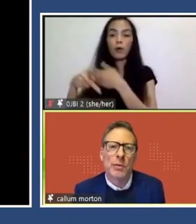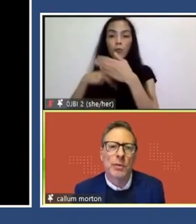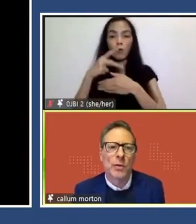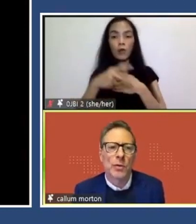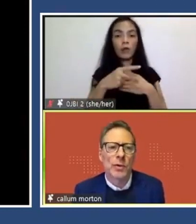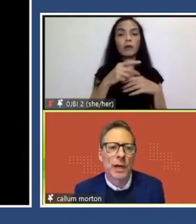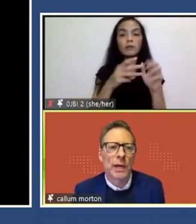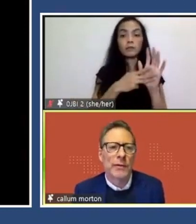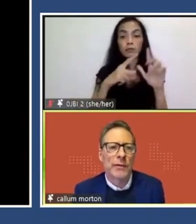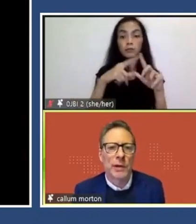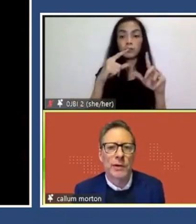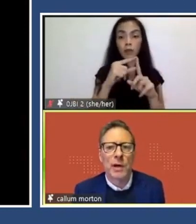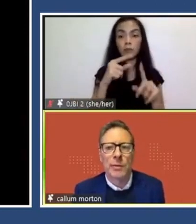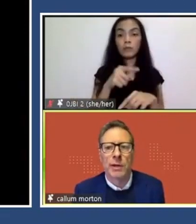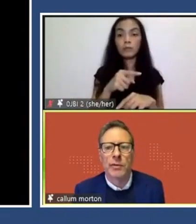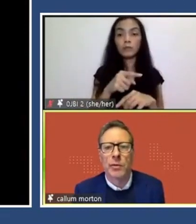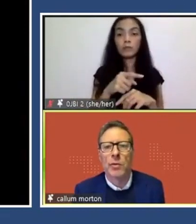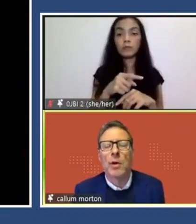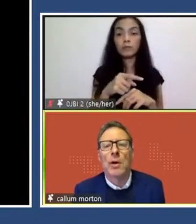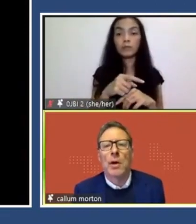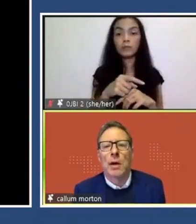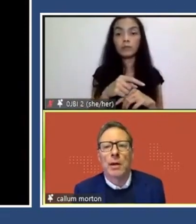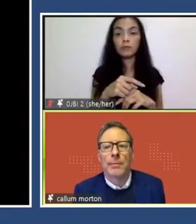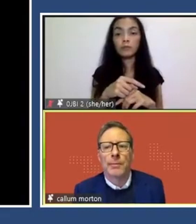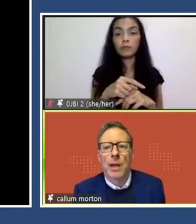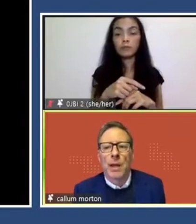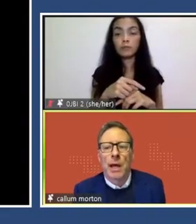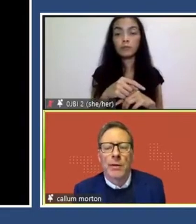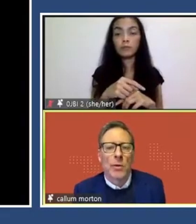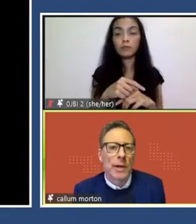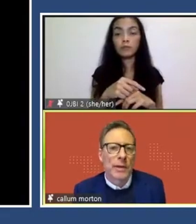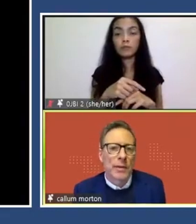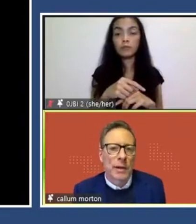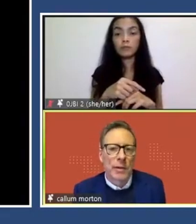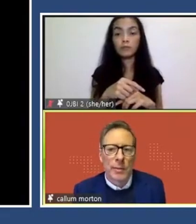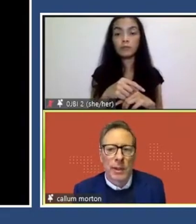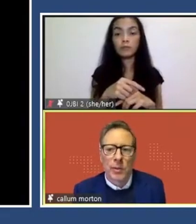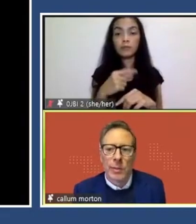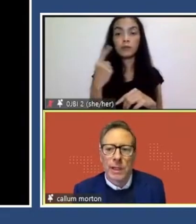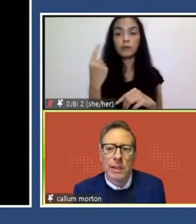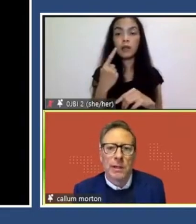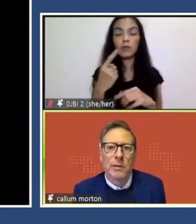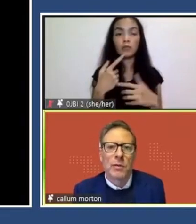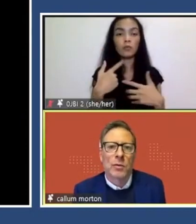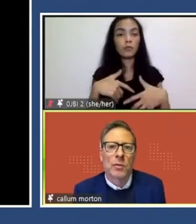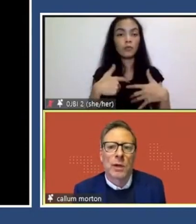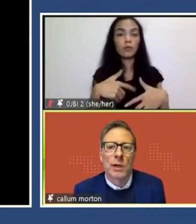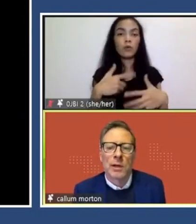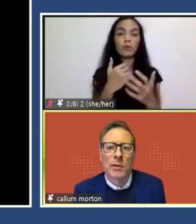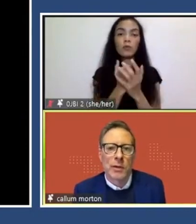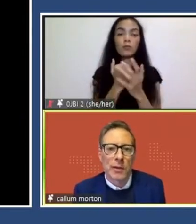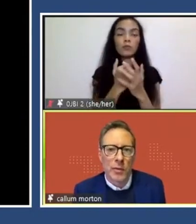some of which I will talk to today if I've got enough time to get through it all. And it's always incredibly illuminating